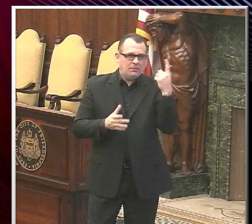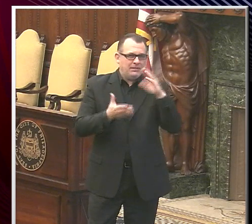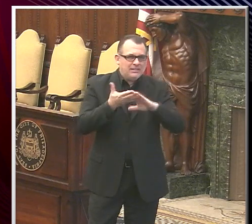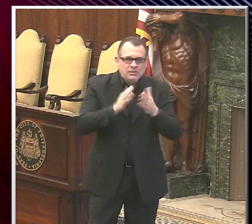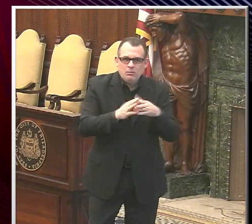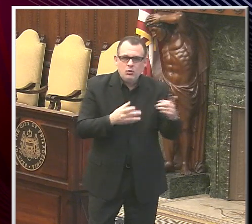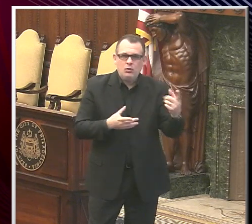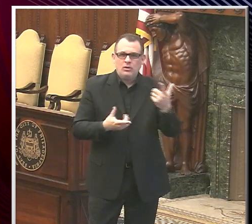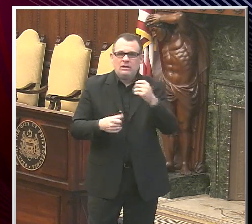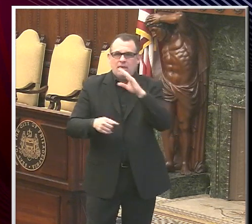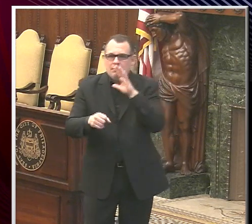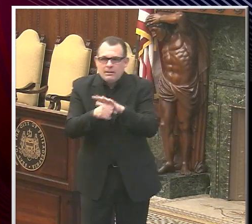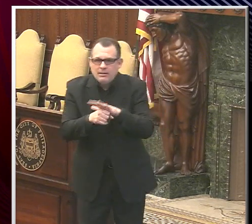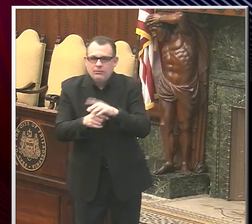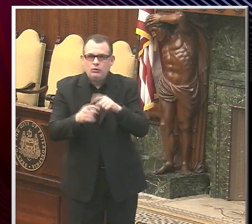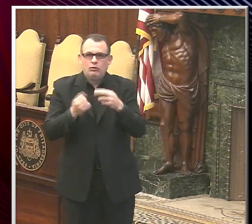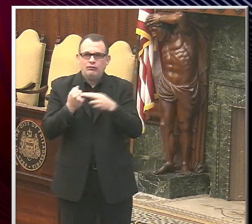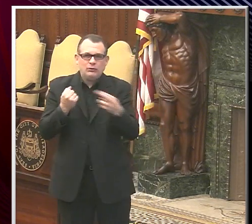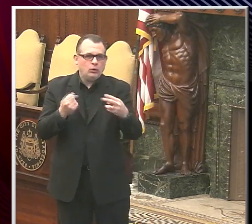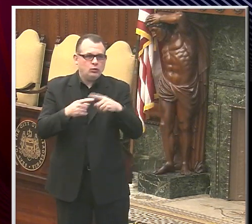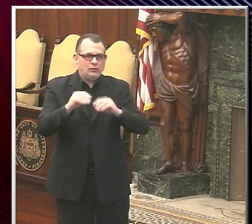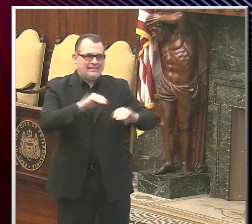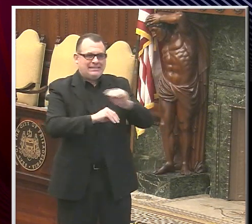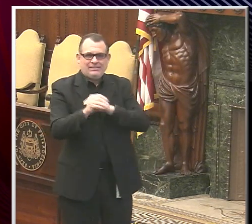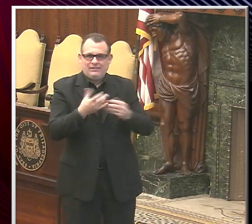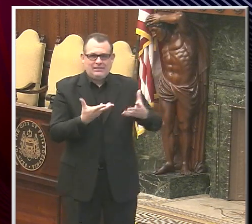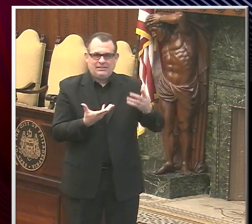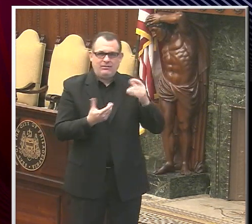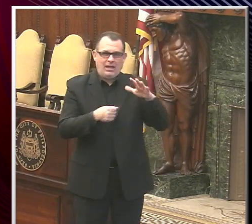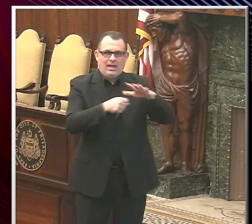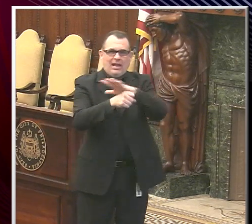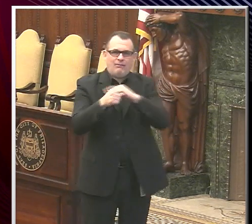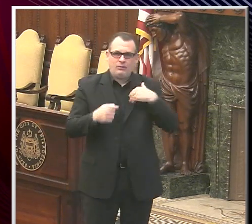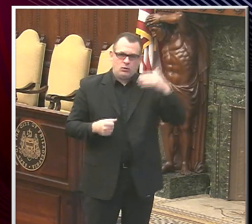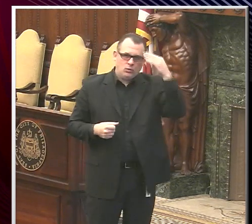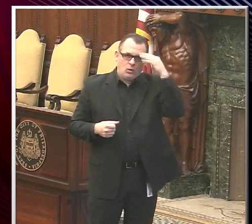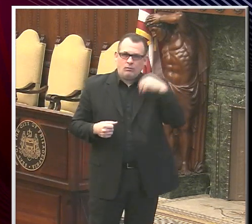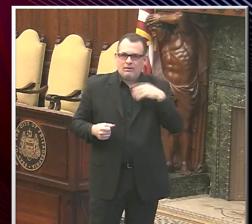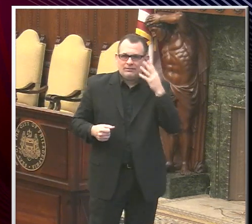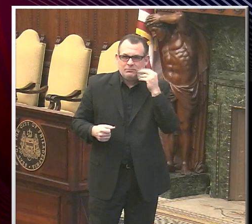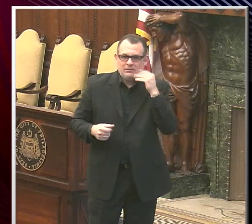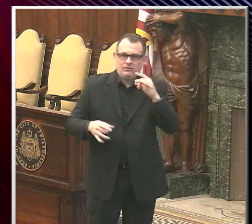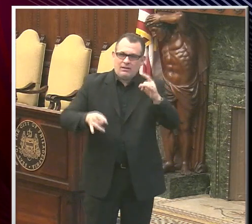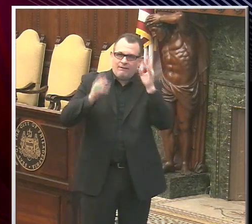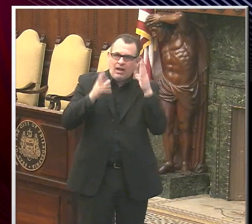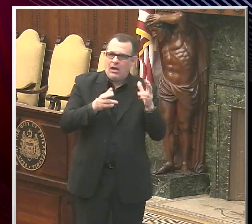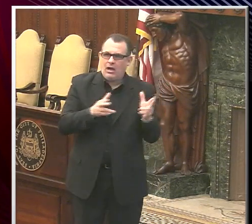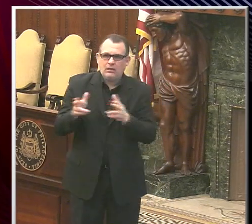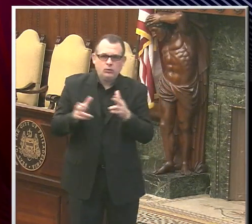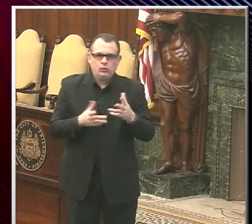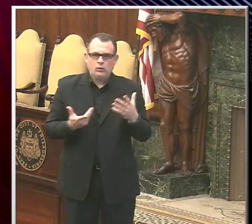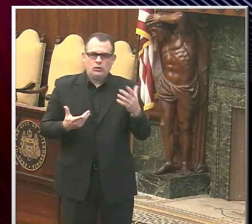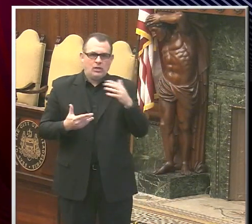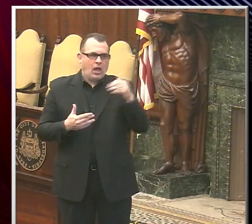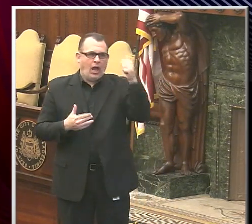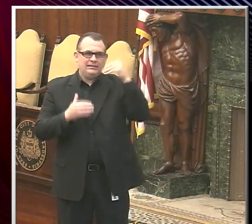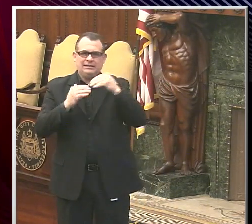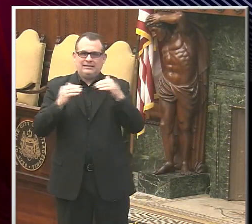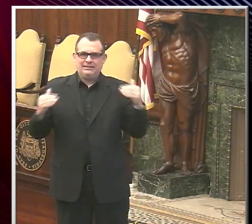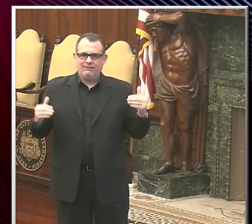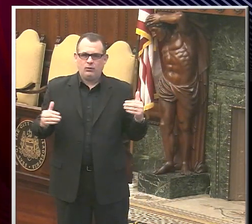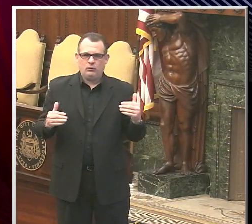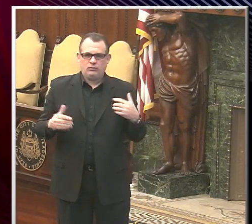and putting resources into the areas that we know are experiencing violence at the highest levels. We are working in